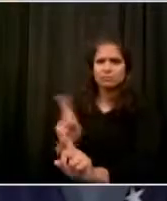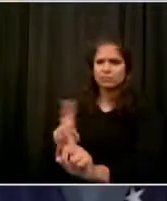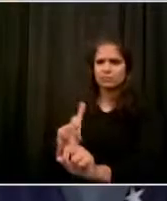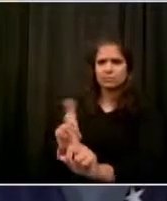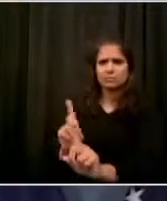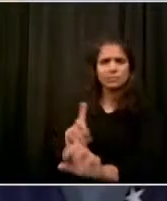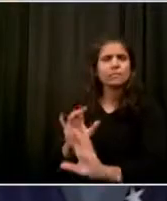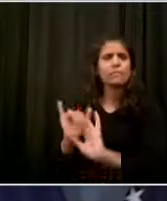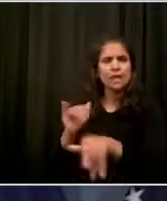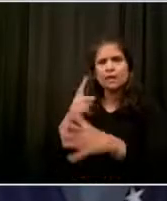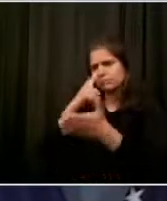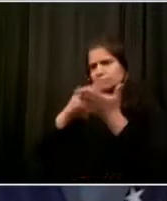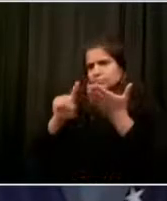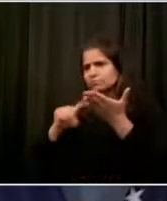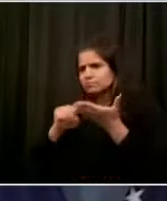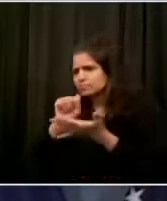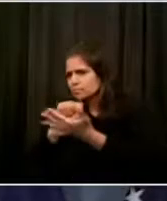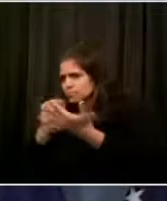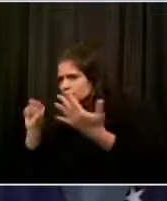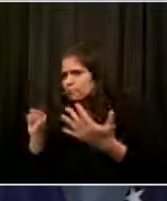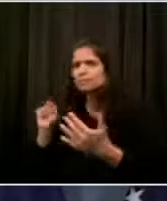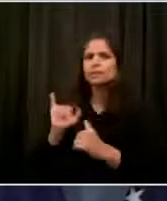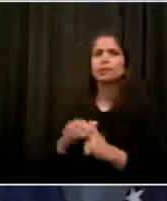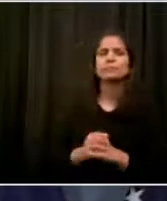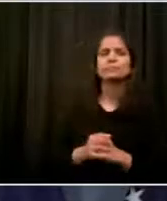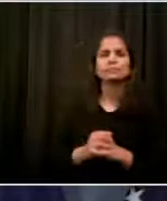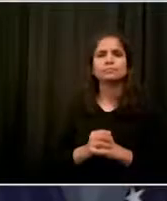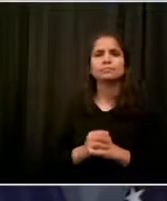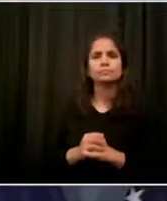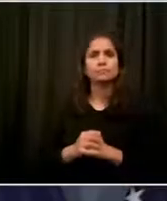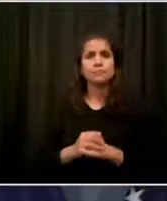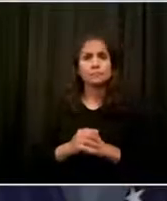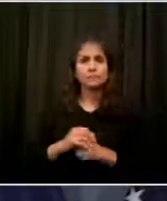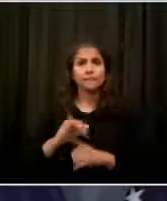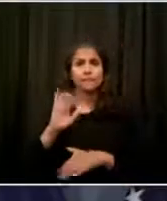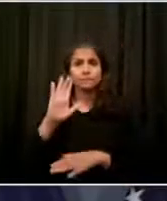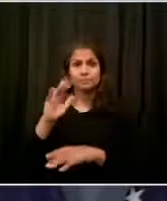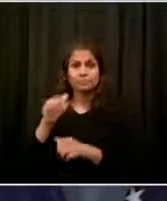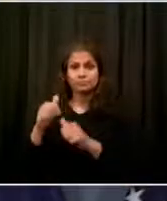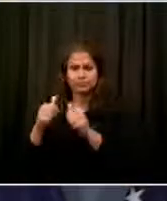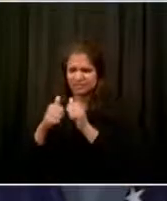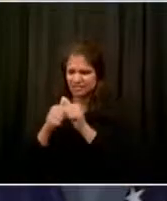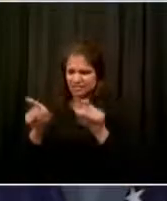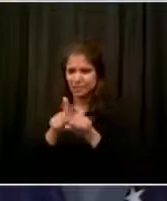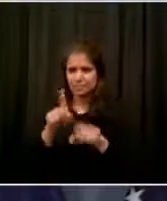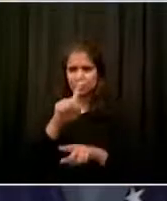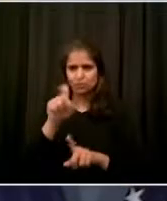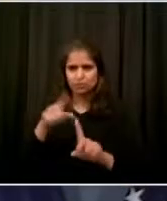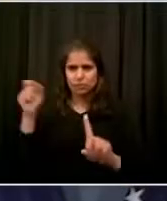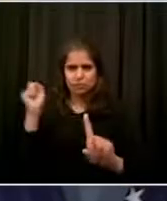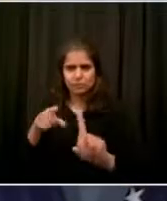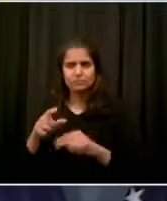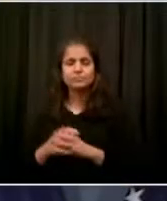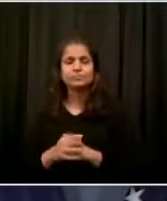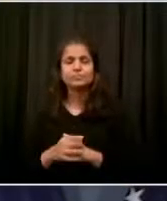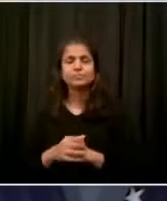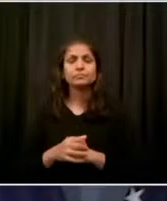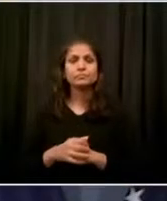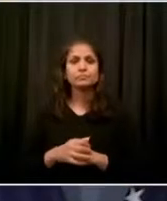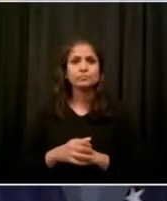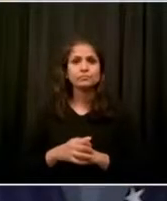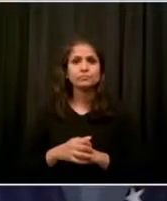So, my follow-up question related to that is that, you know, when we first asked about this on Friday, Dermot Shea